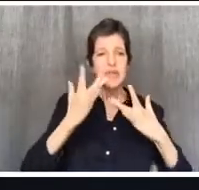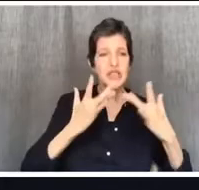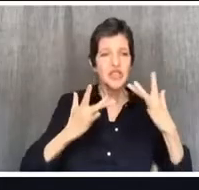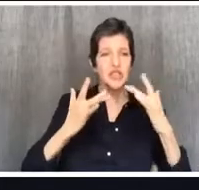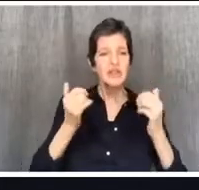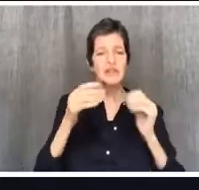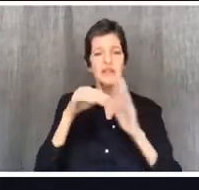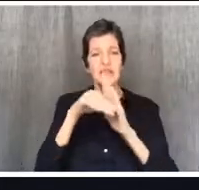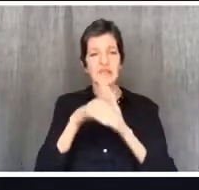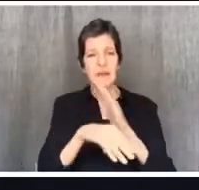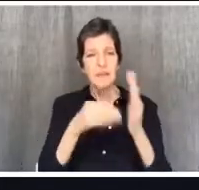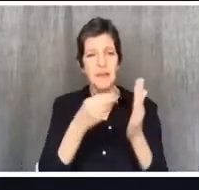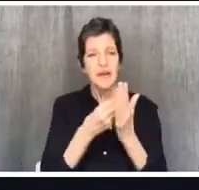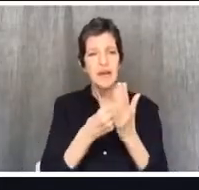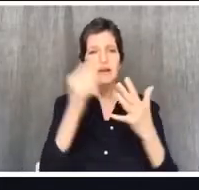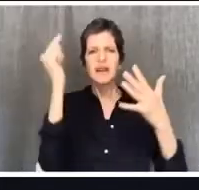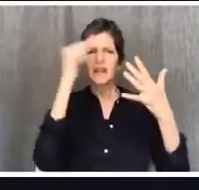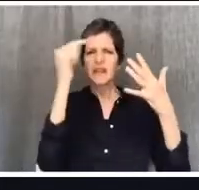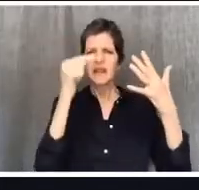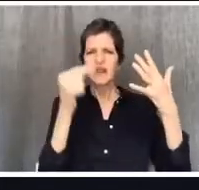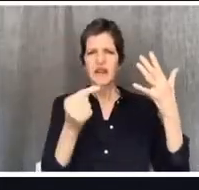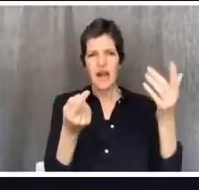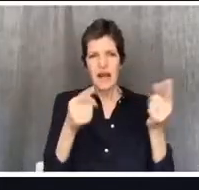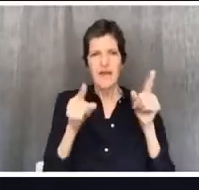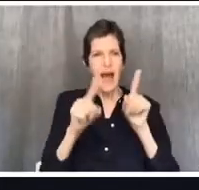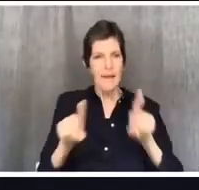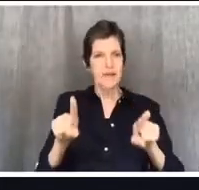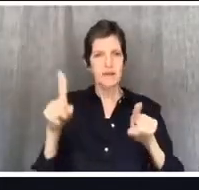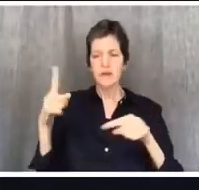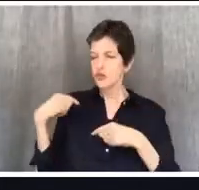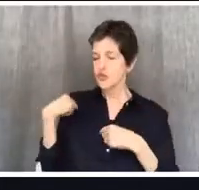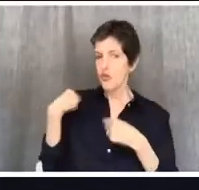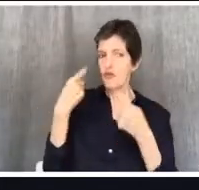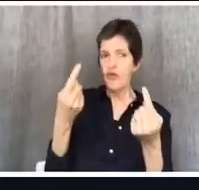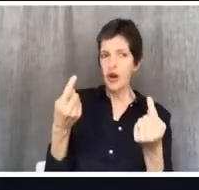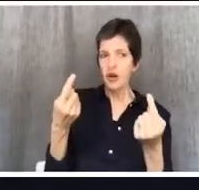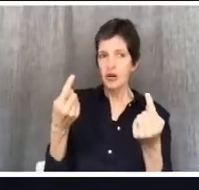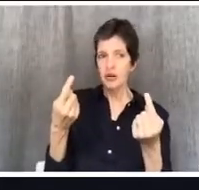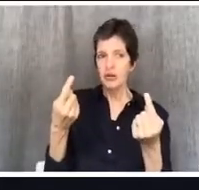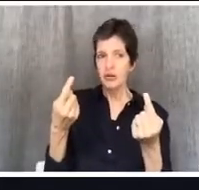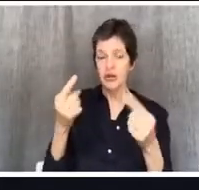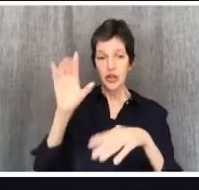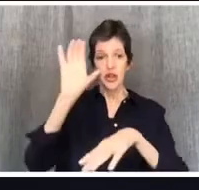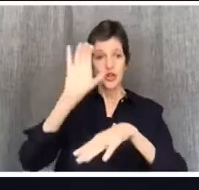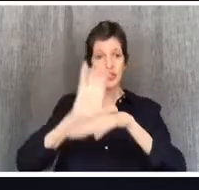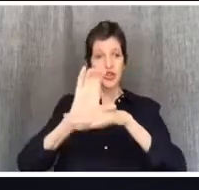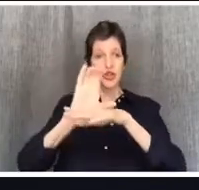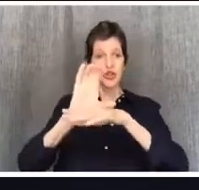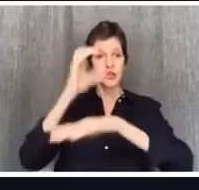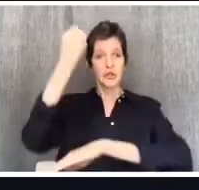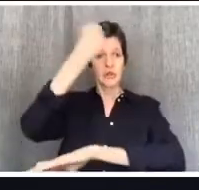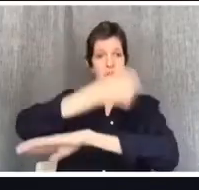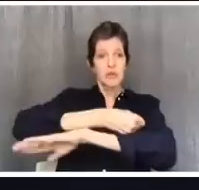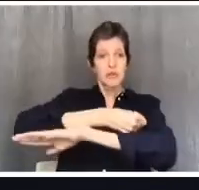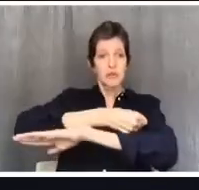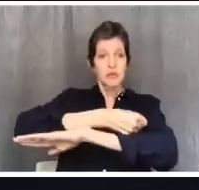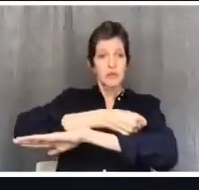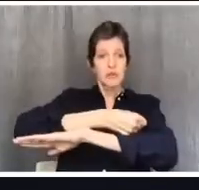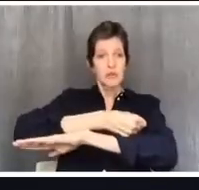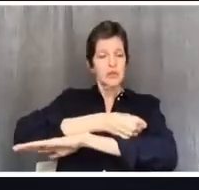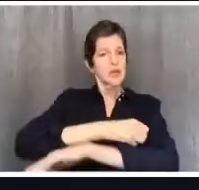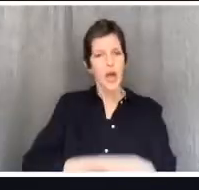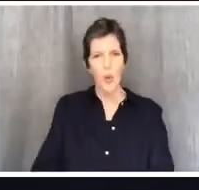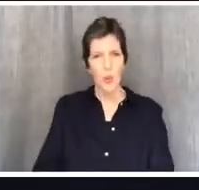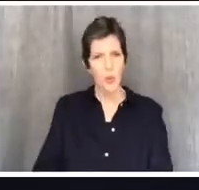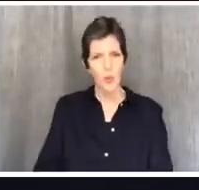other sorts of scourges and plagues against humankind have not overcome the church. This is not going to do that either. So